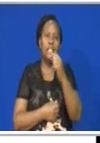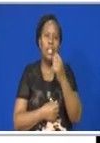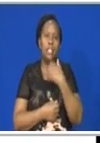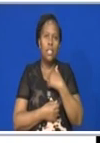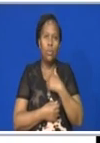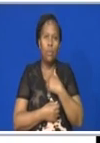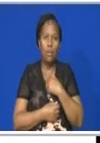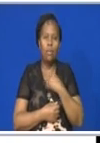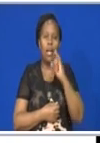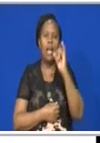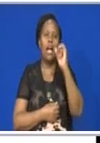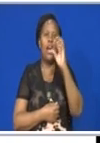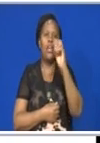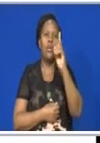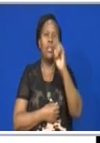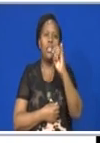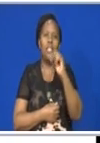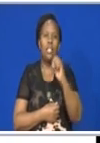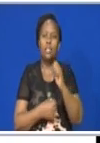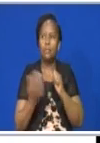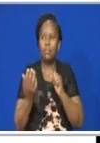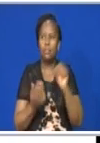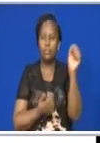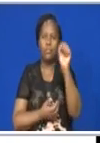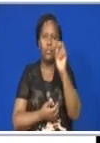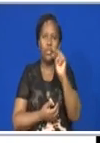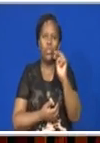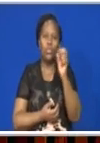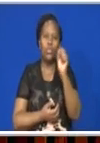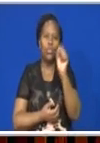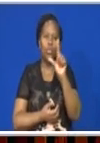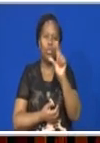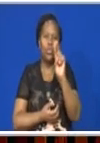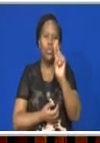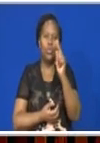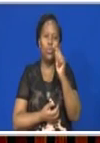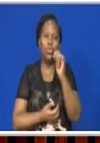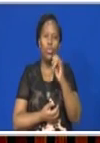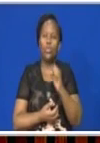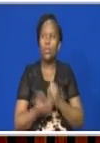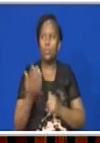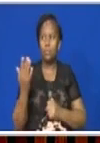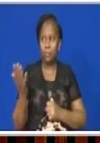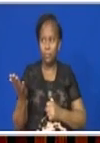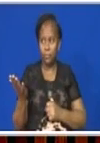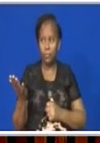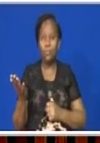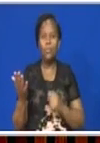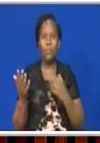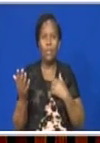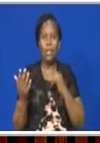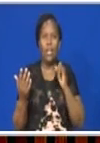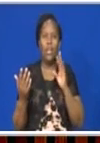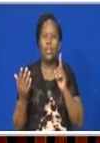iodine solution. So we have iodine solution is our reagent. We have iodine